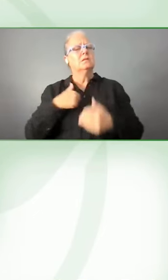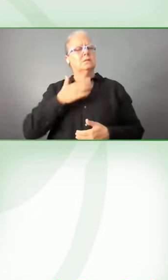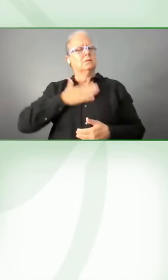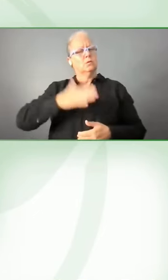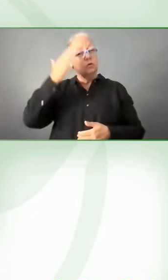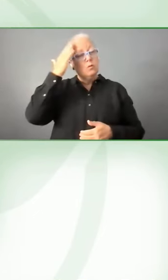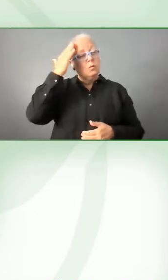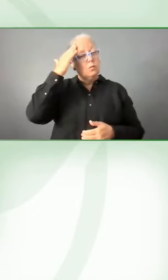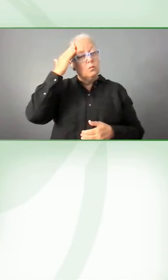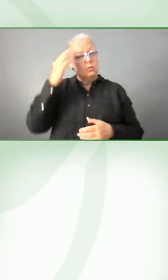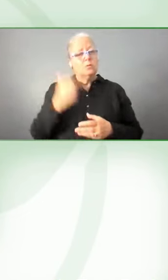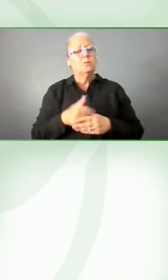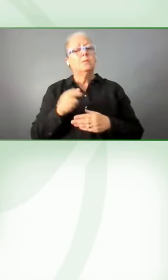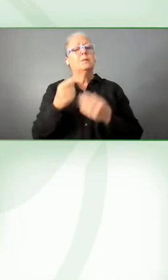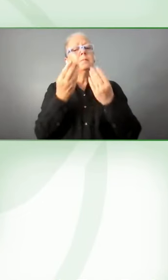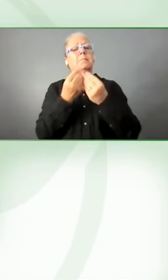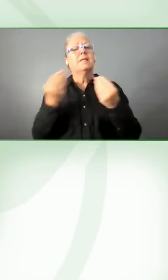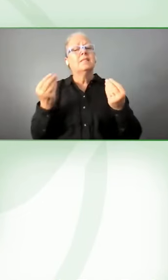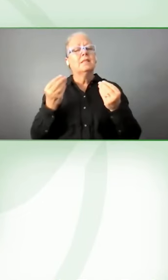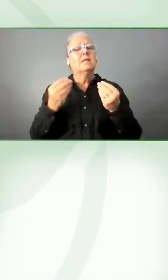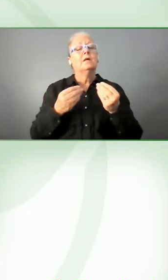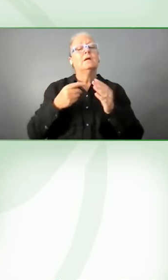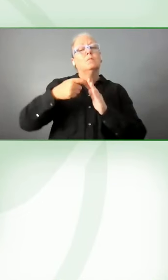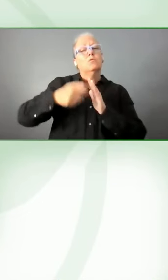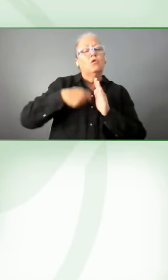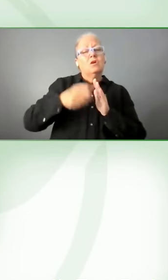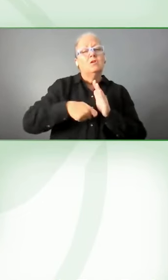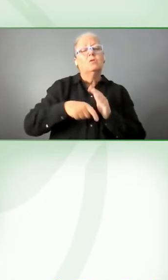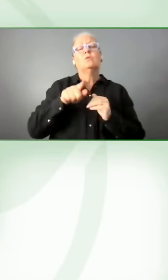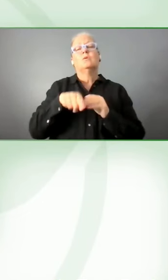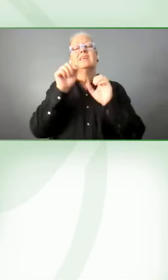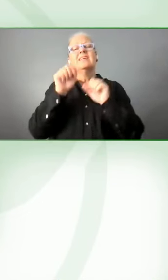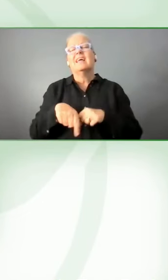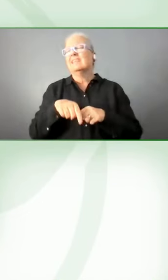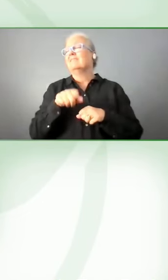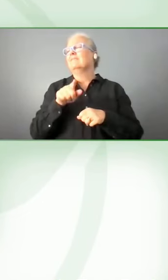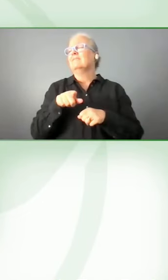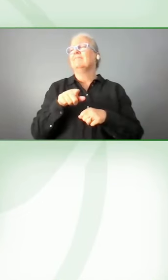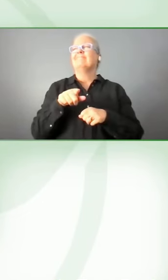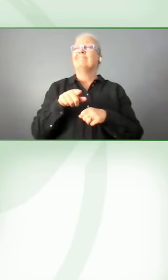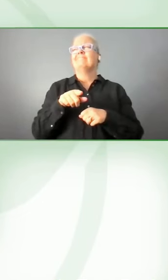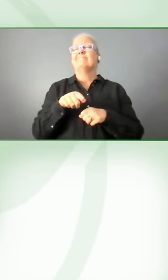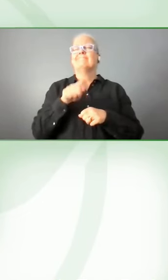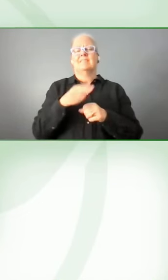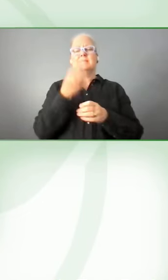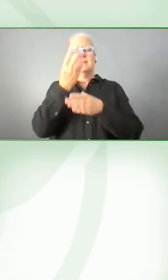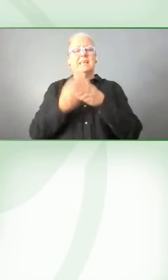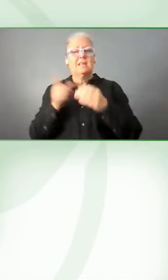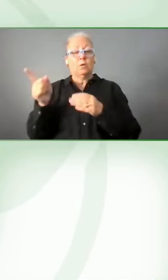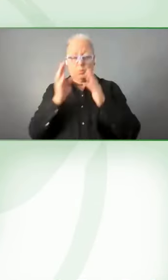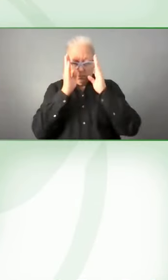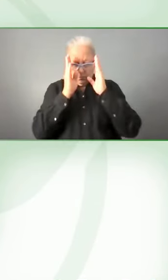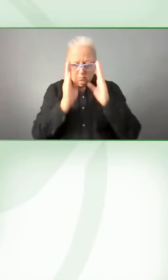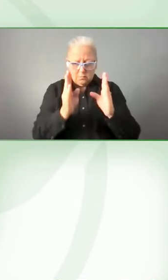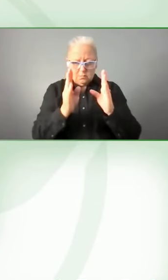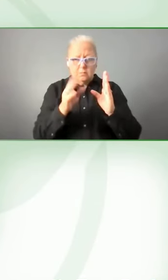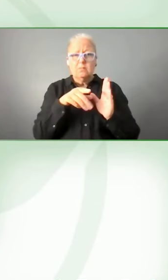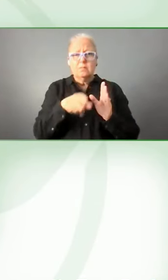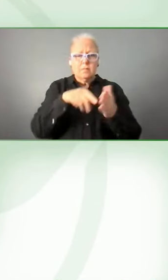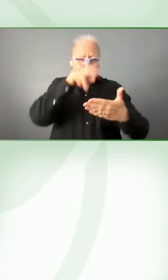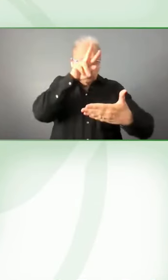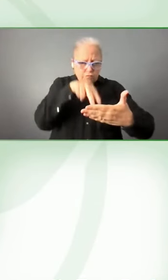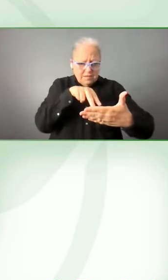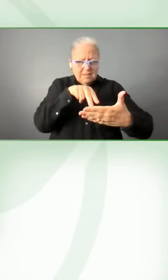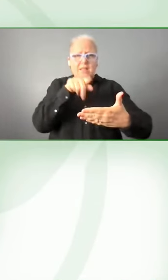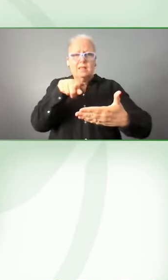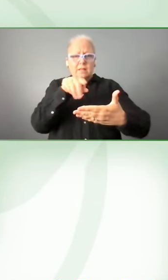of these projects to ignore the use of screen reader users. Not ignore, but to miss it. If you're focused purely on the reading and the literacy side of things,